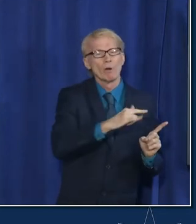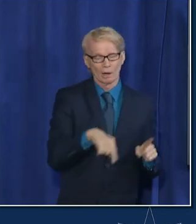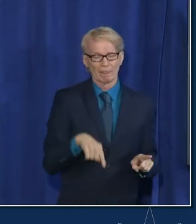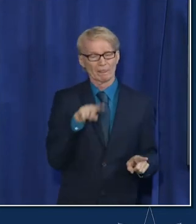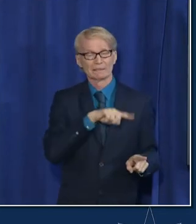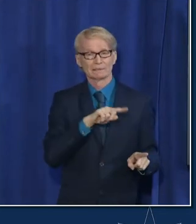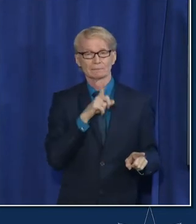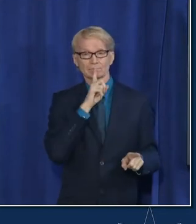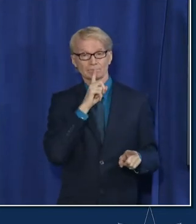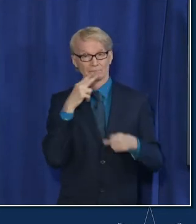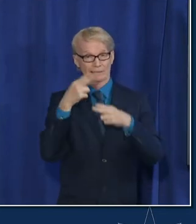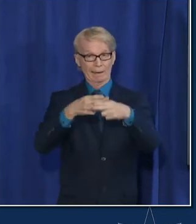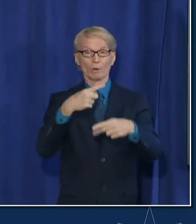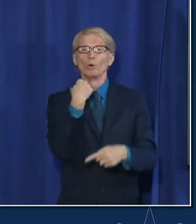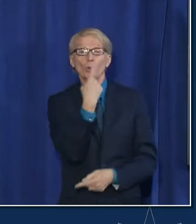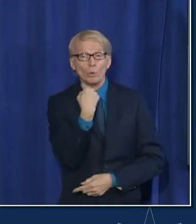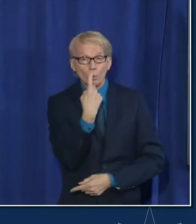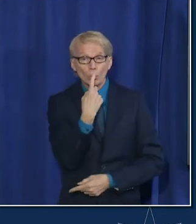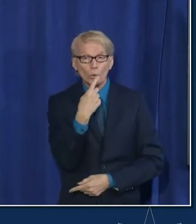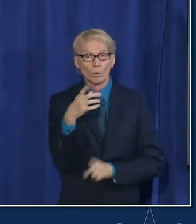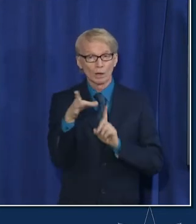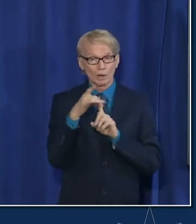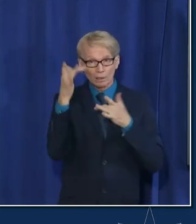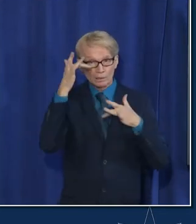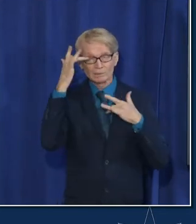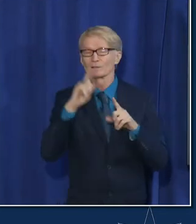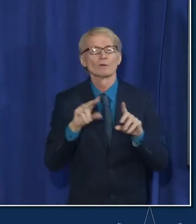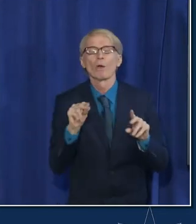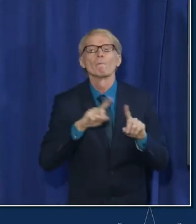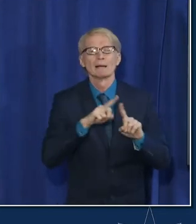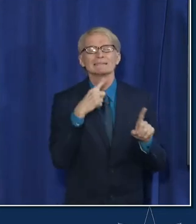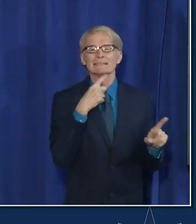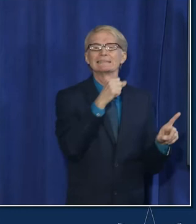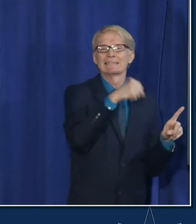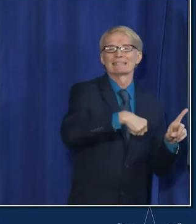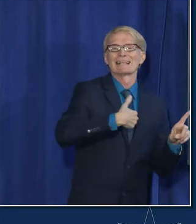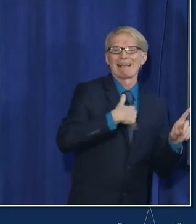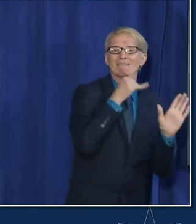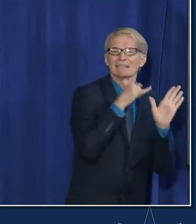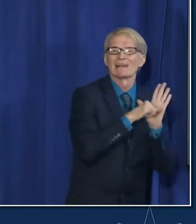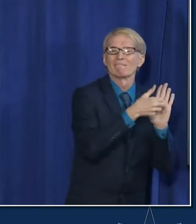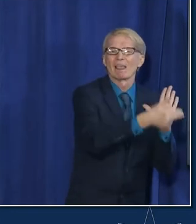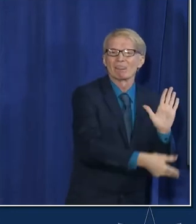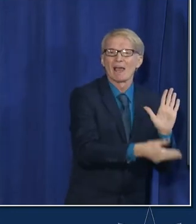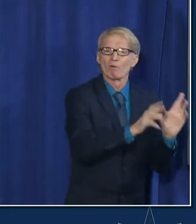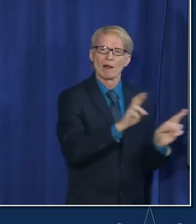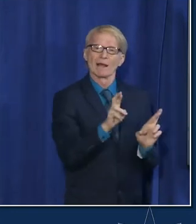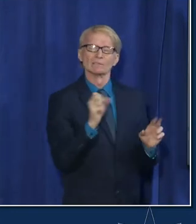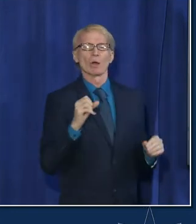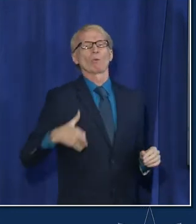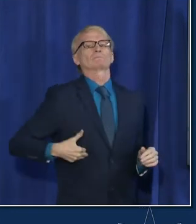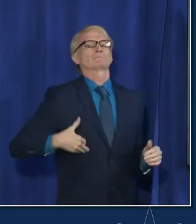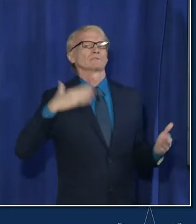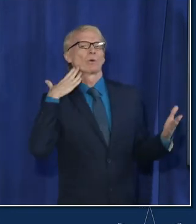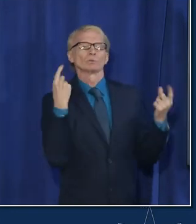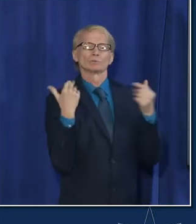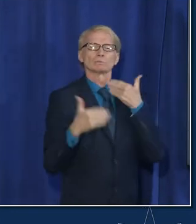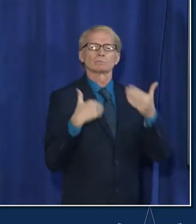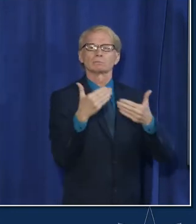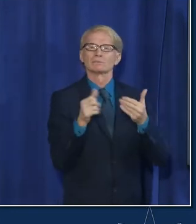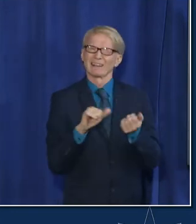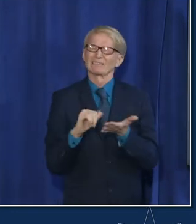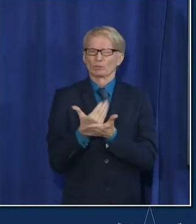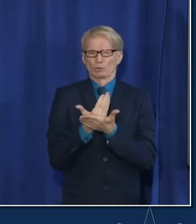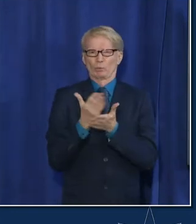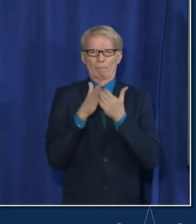has covid or the variant but it tells you that it's there and it helps give you a sense so this is an example of some of the really innovative new